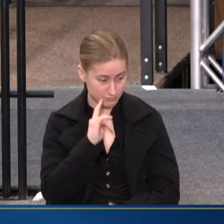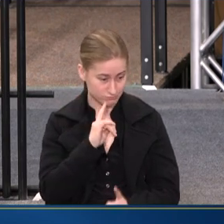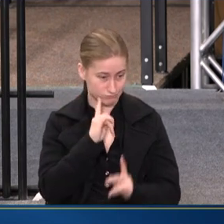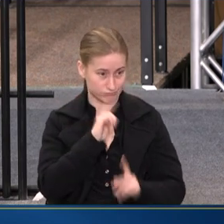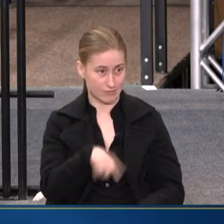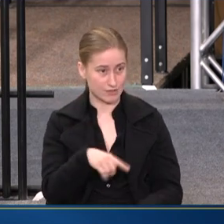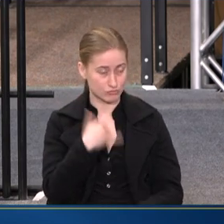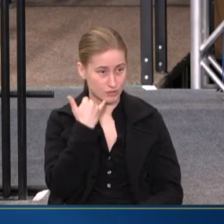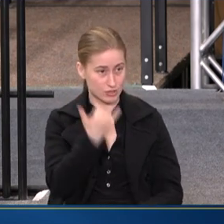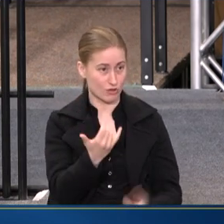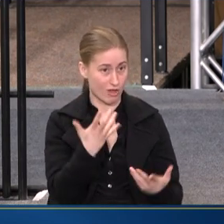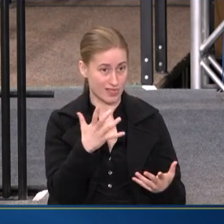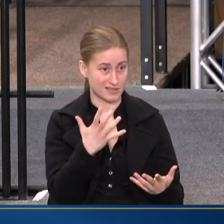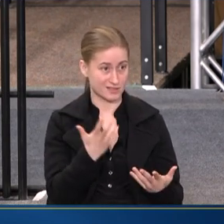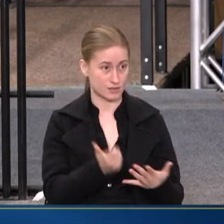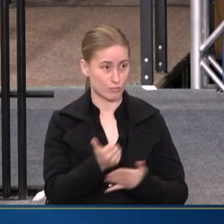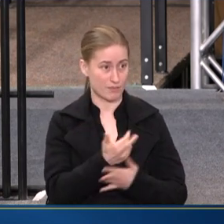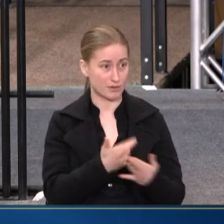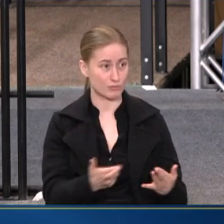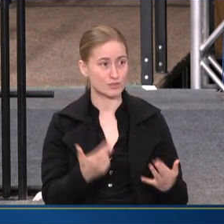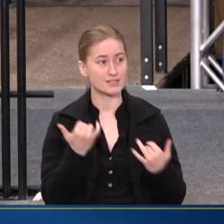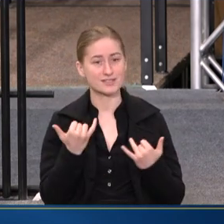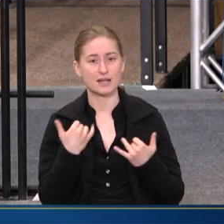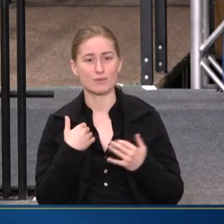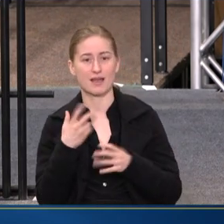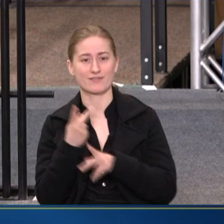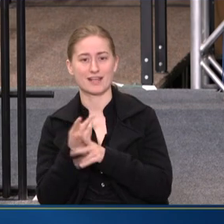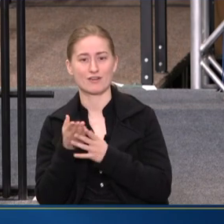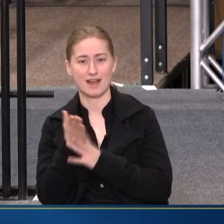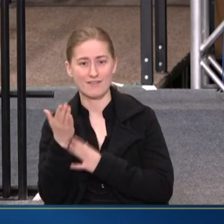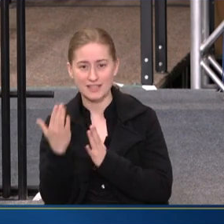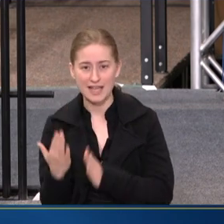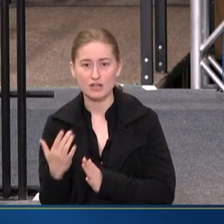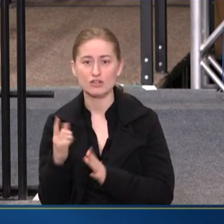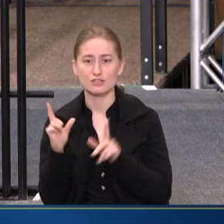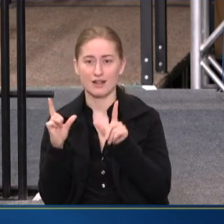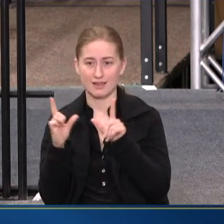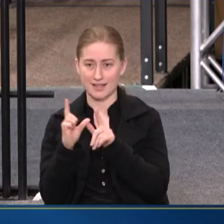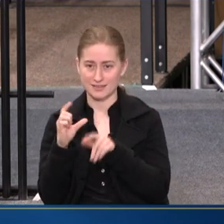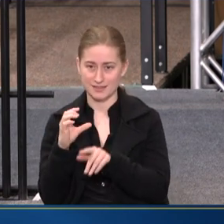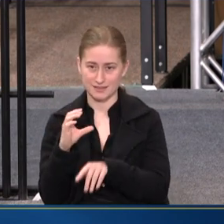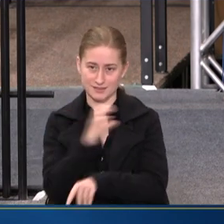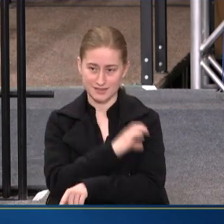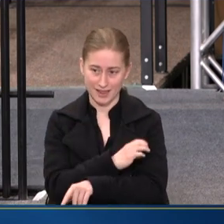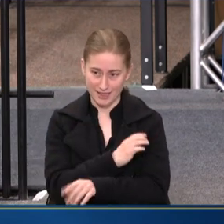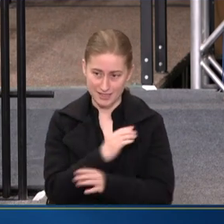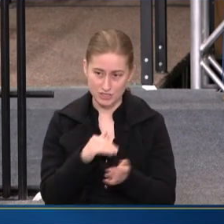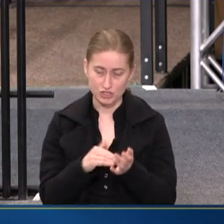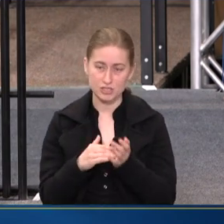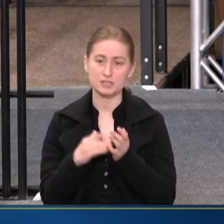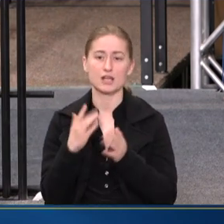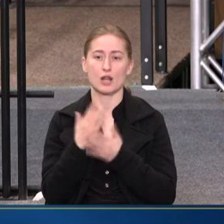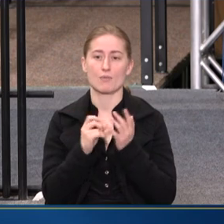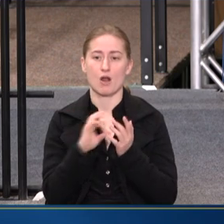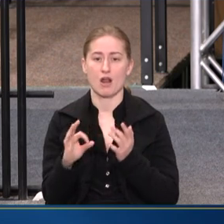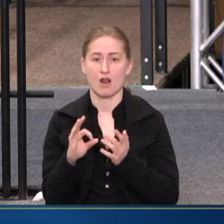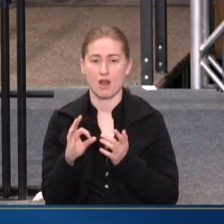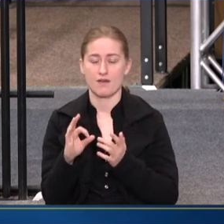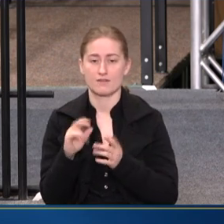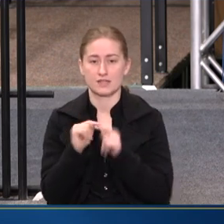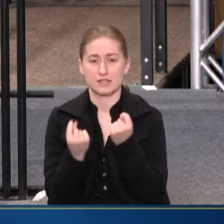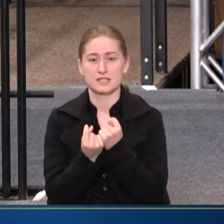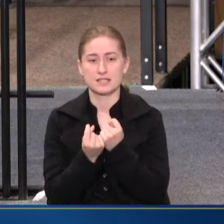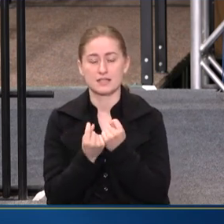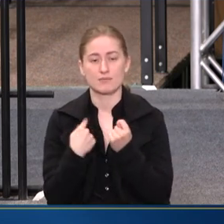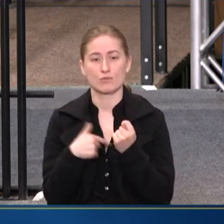PRIMARY RESOURCE. TODAY WE HAVE CARE NAVIGATORS. WE HAVE LICENSED CLINICIANS THAT ARE PART OF OUR TEAM.